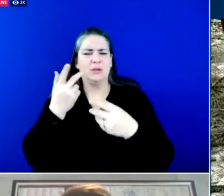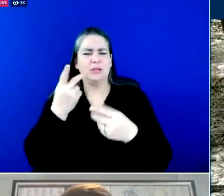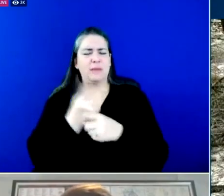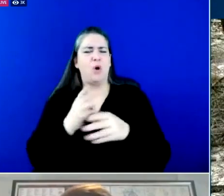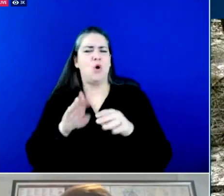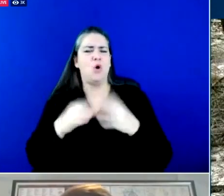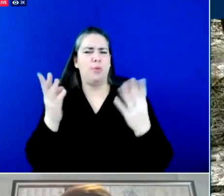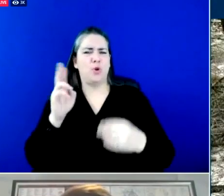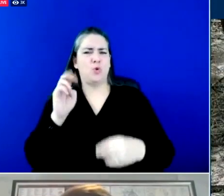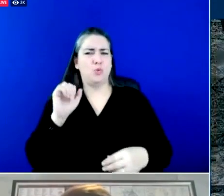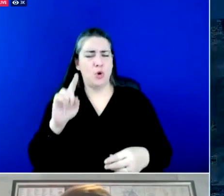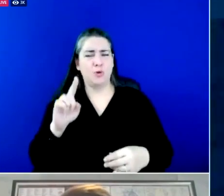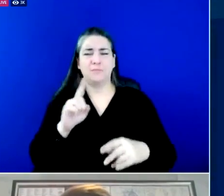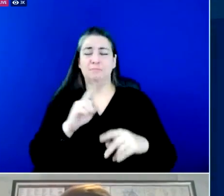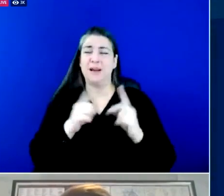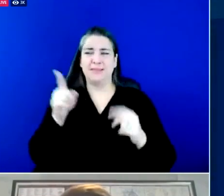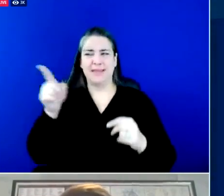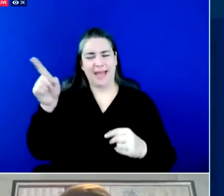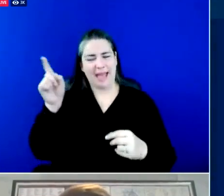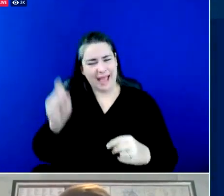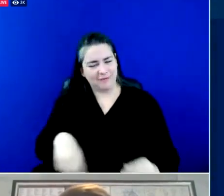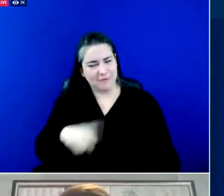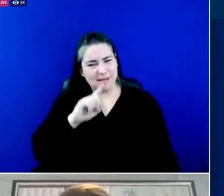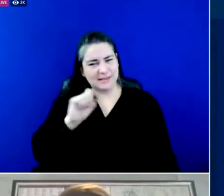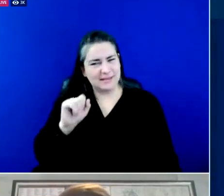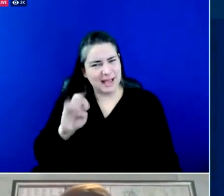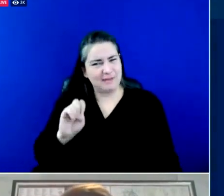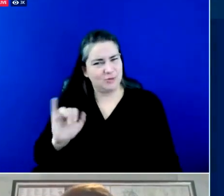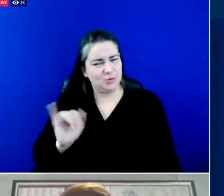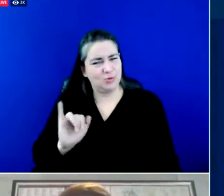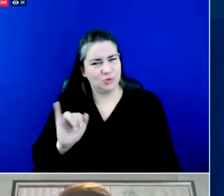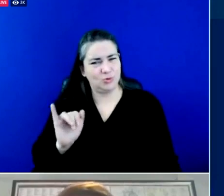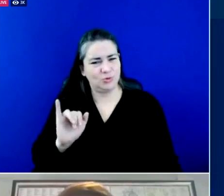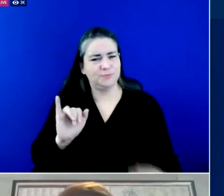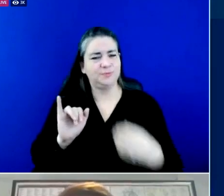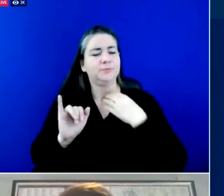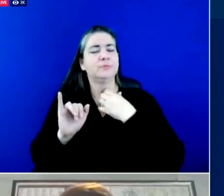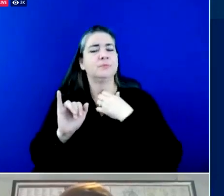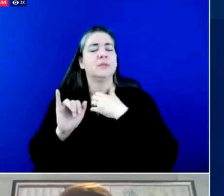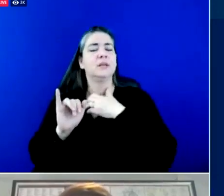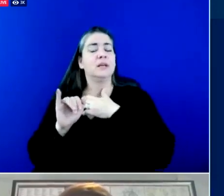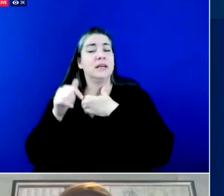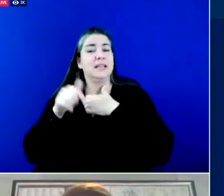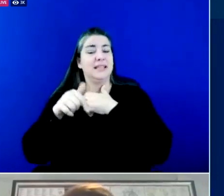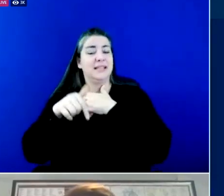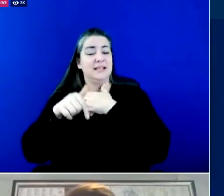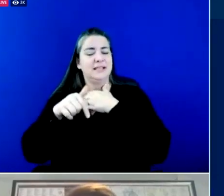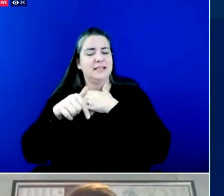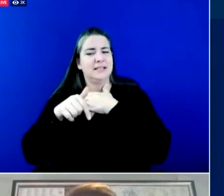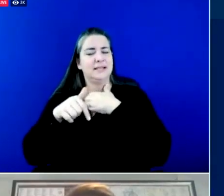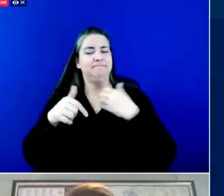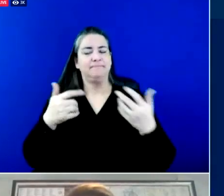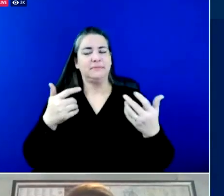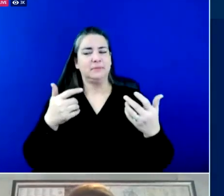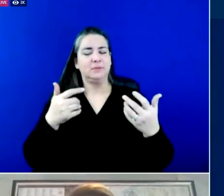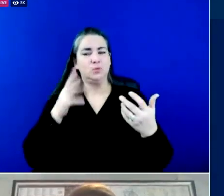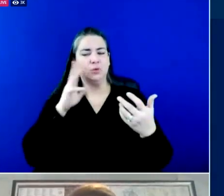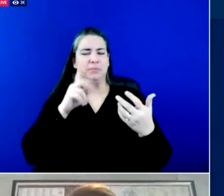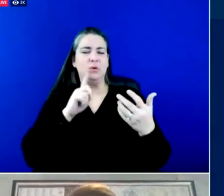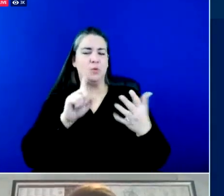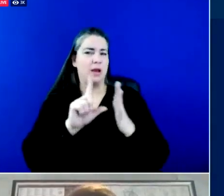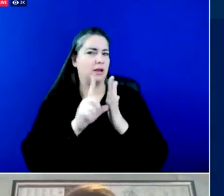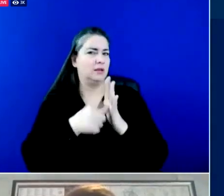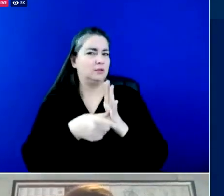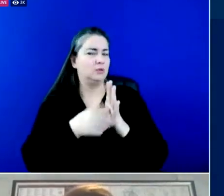must do so safely as we said yesterday this is going to be a prolonged event for example even though